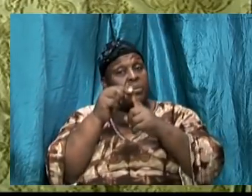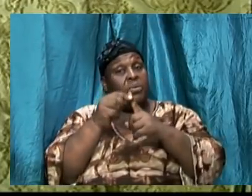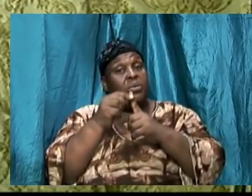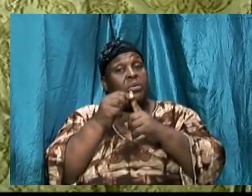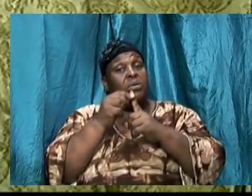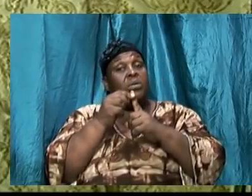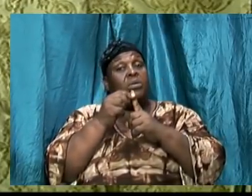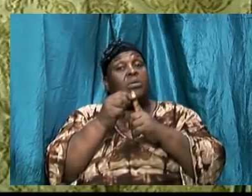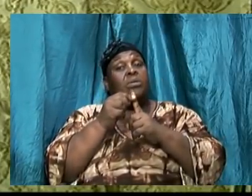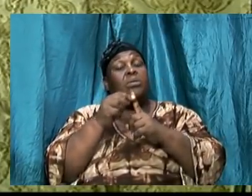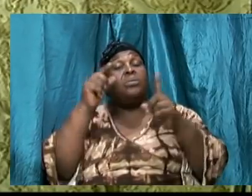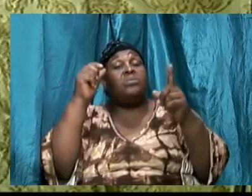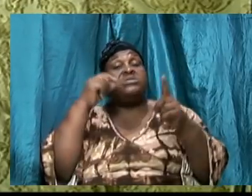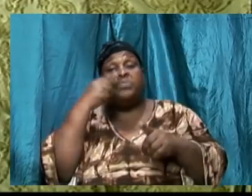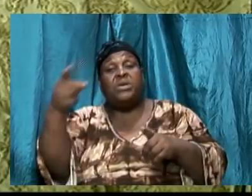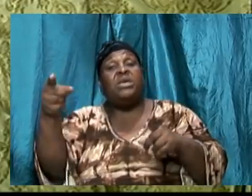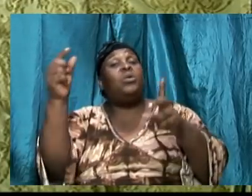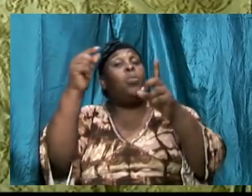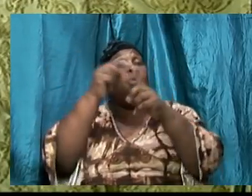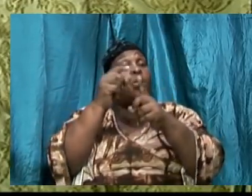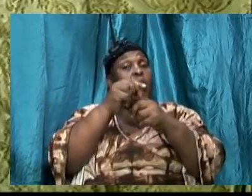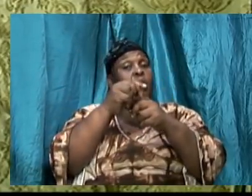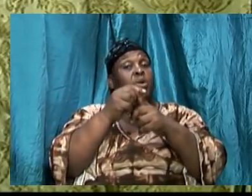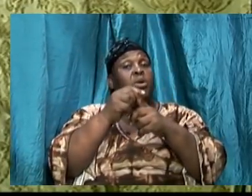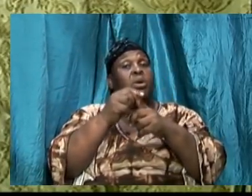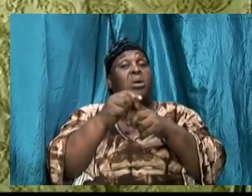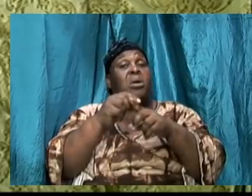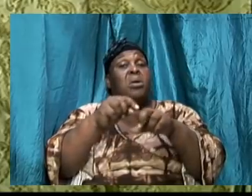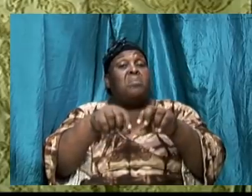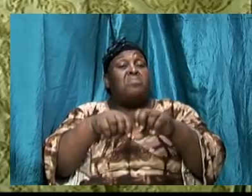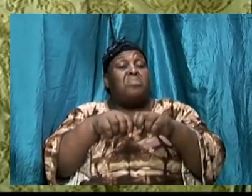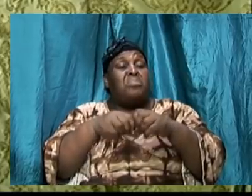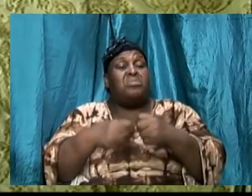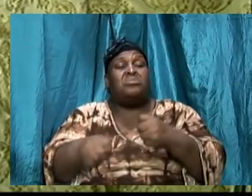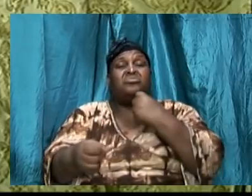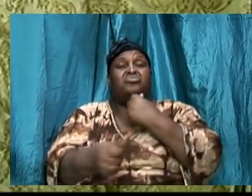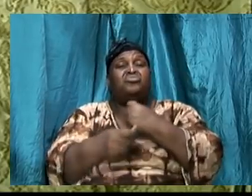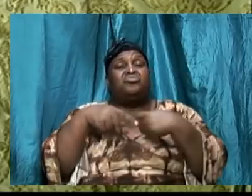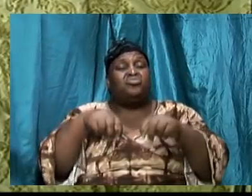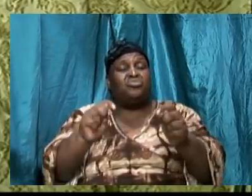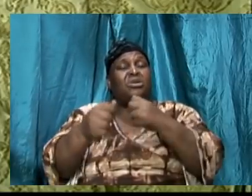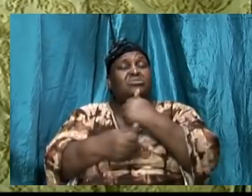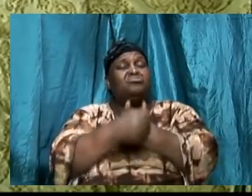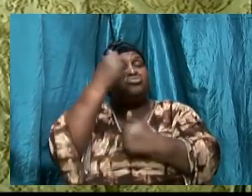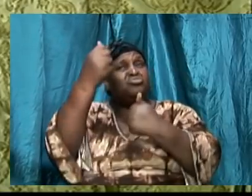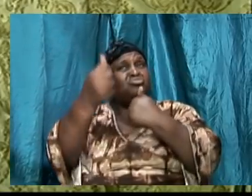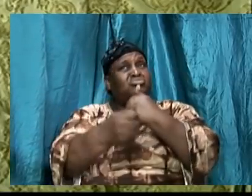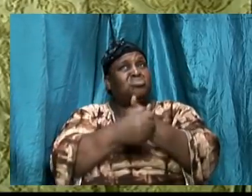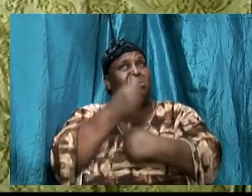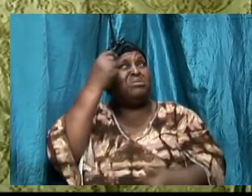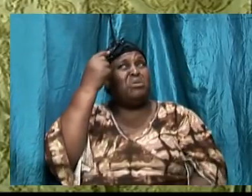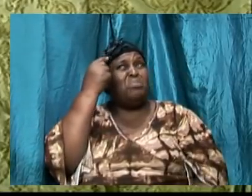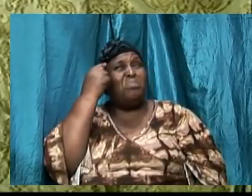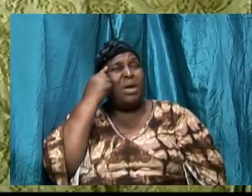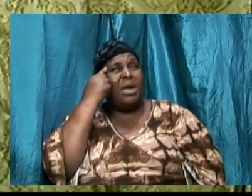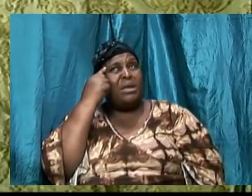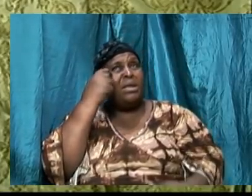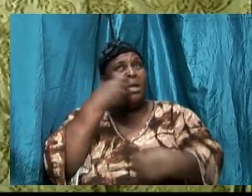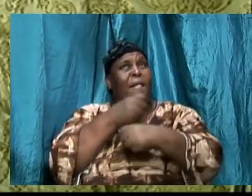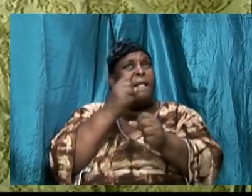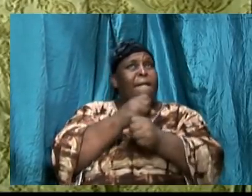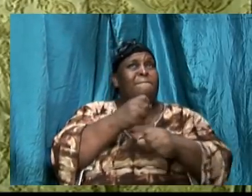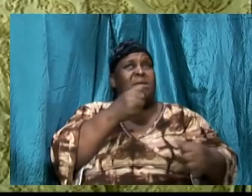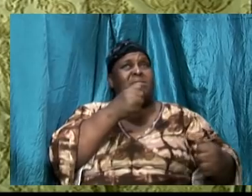breaking down their resistance breaking down their minds and it was working